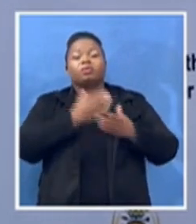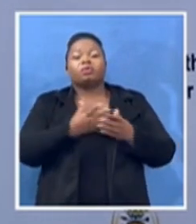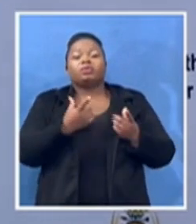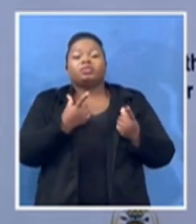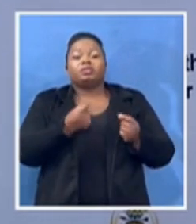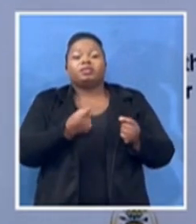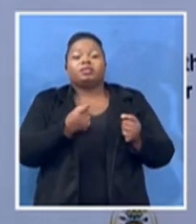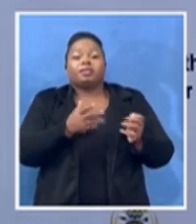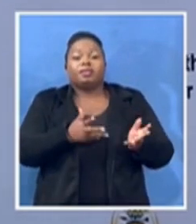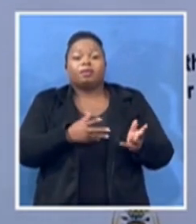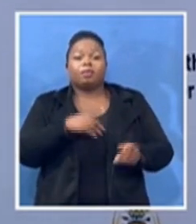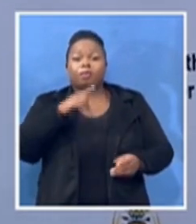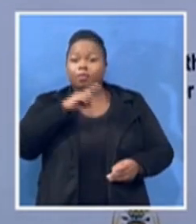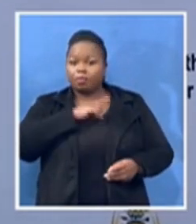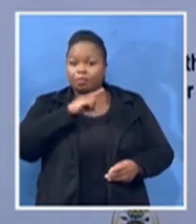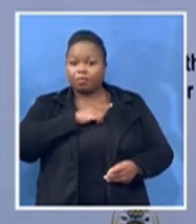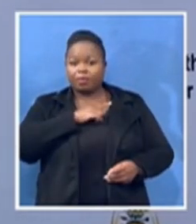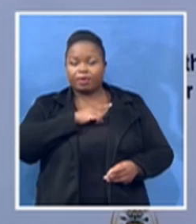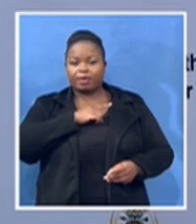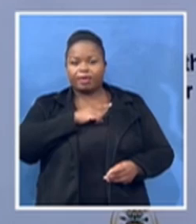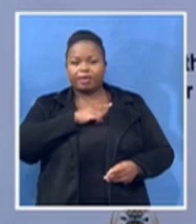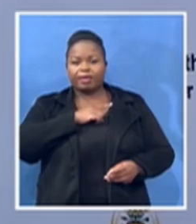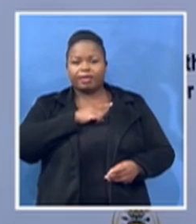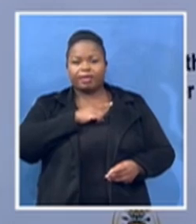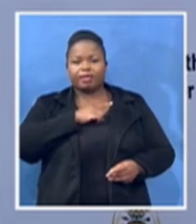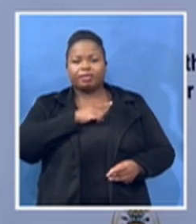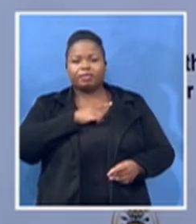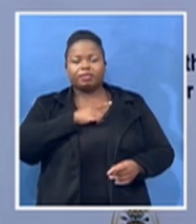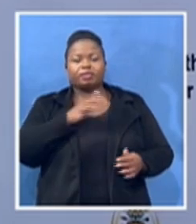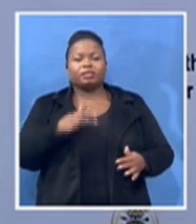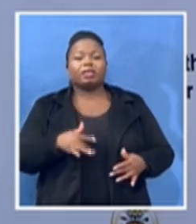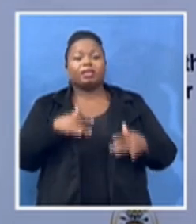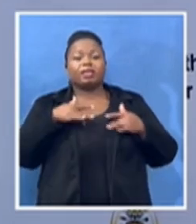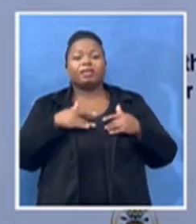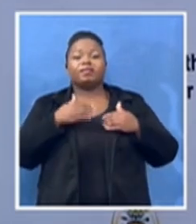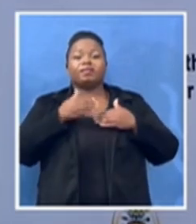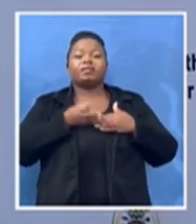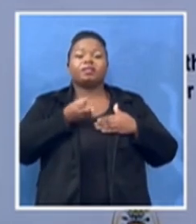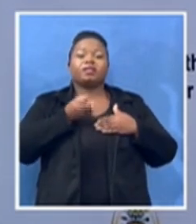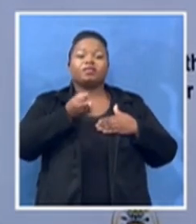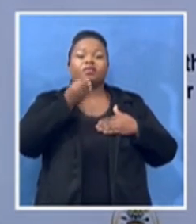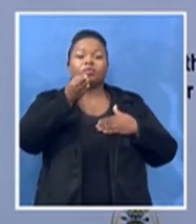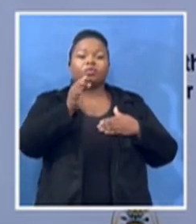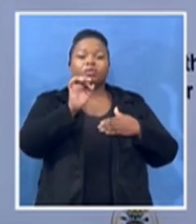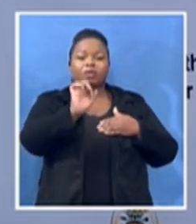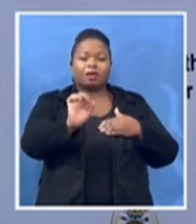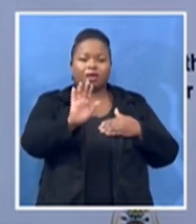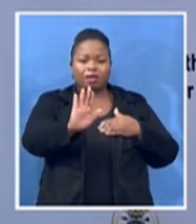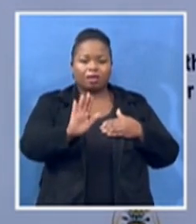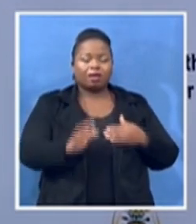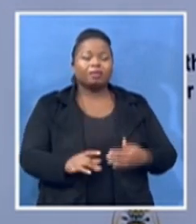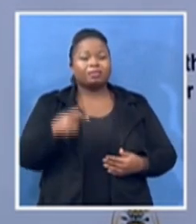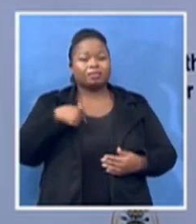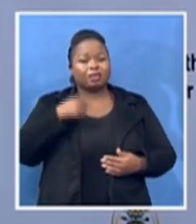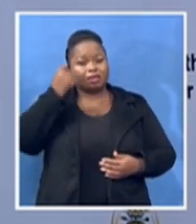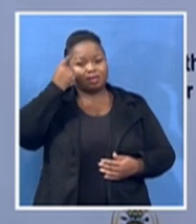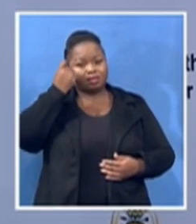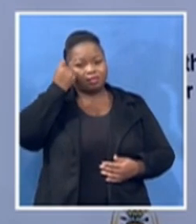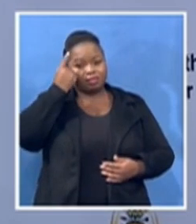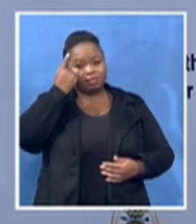ahead of her times. She understood that if you are going to deal with